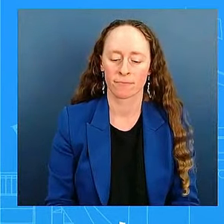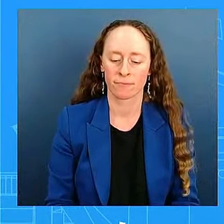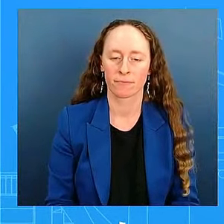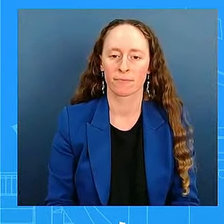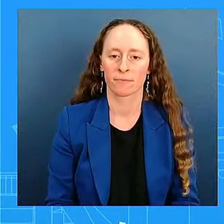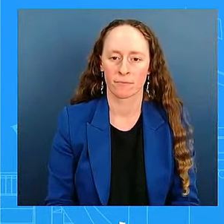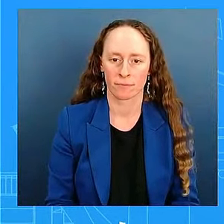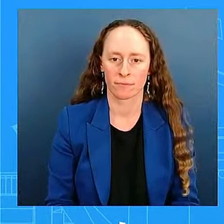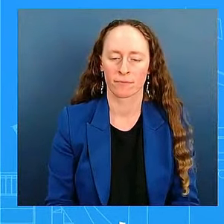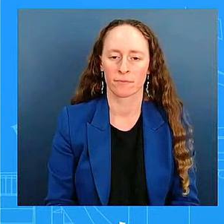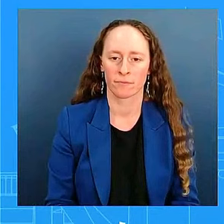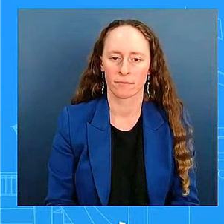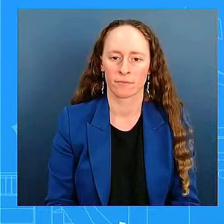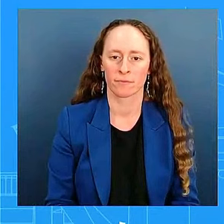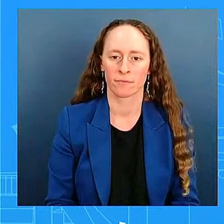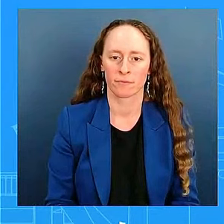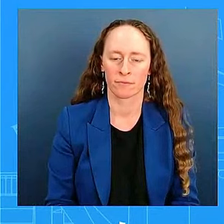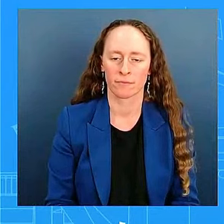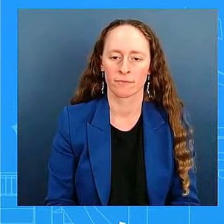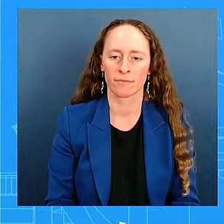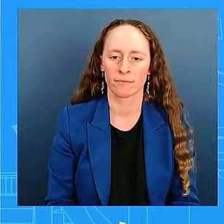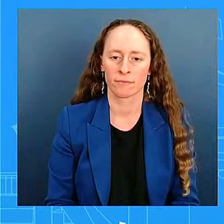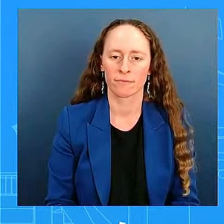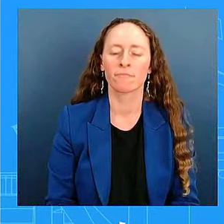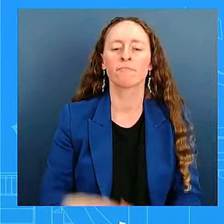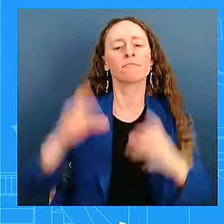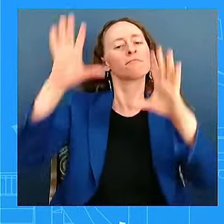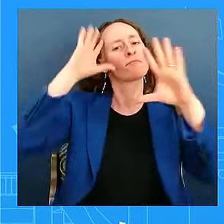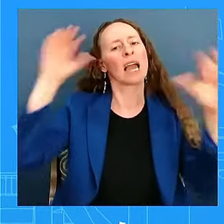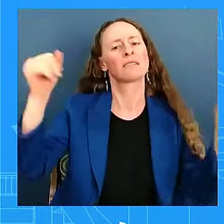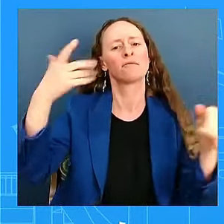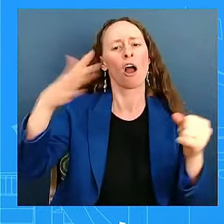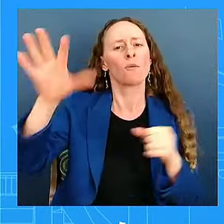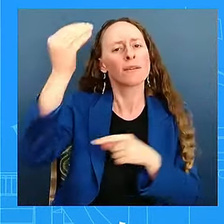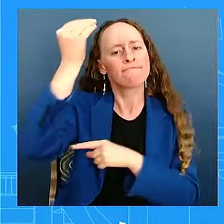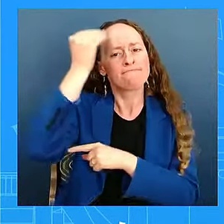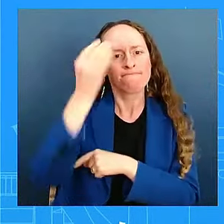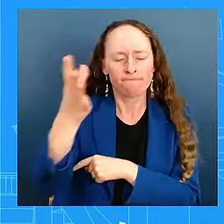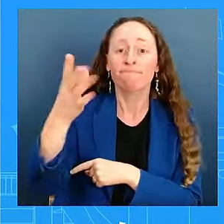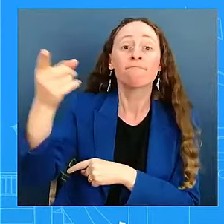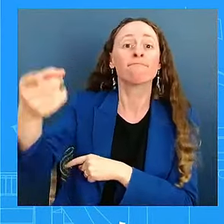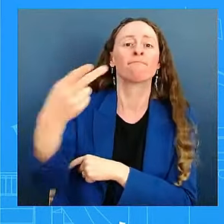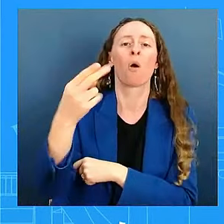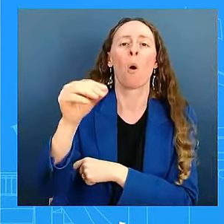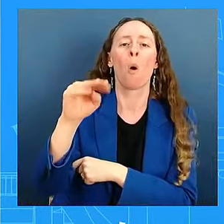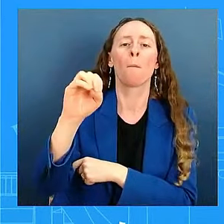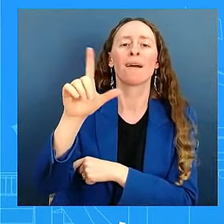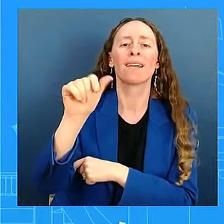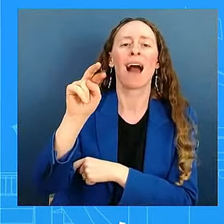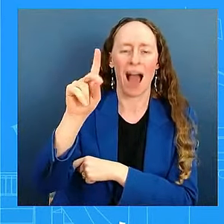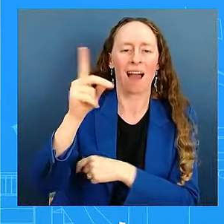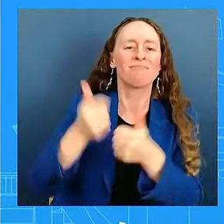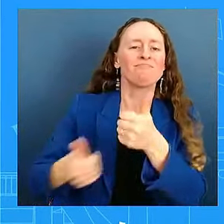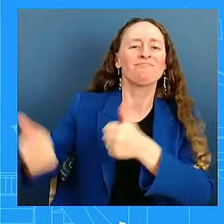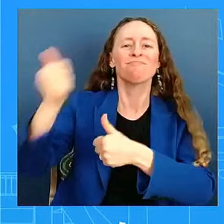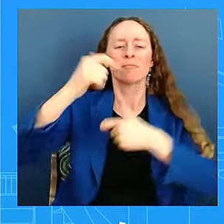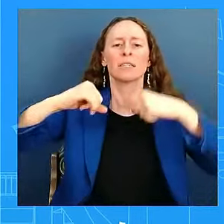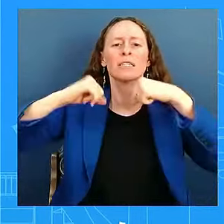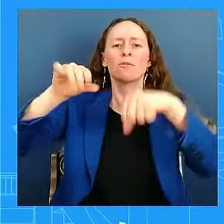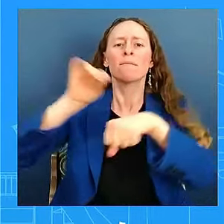Security Advisor, Liz Sherwood Randall, on the latest impacts of Hurricane Helene, and this afternoon, he will receive an